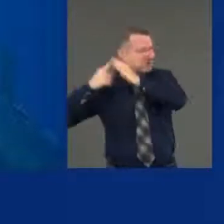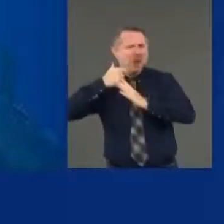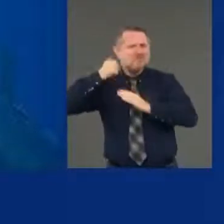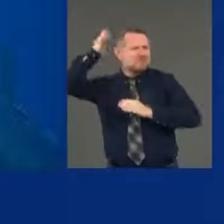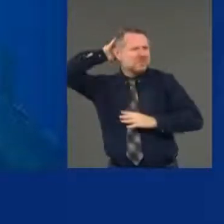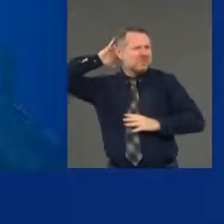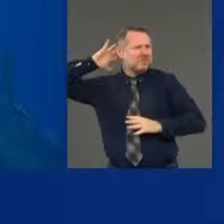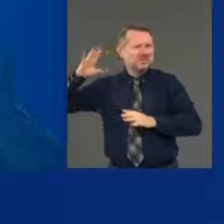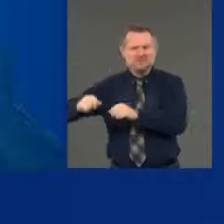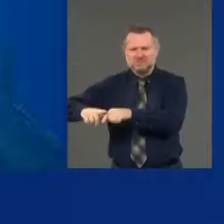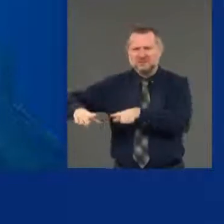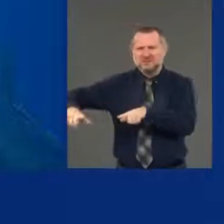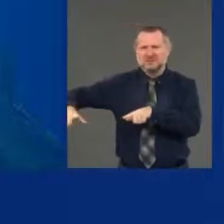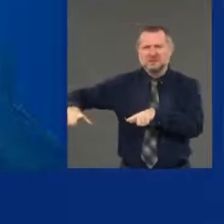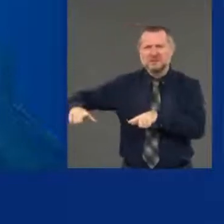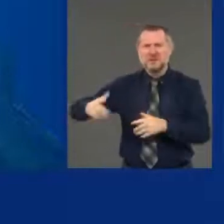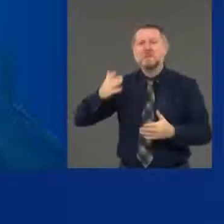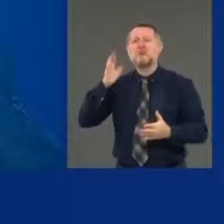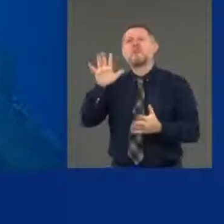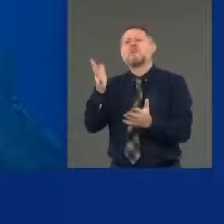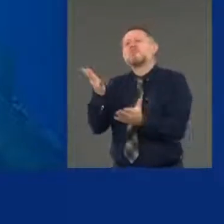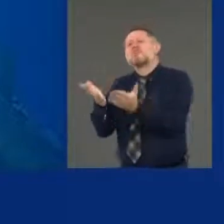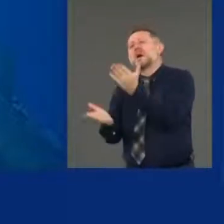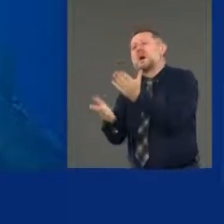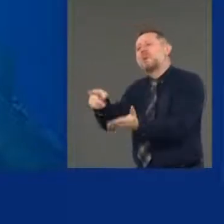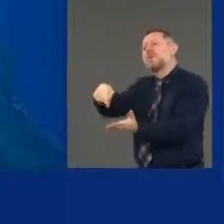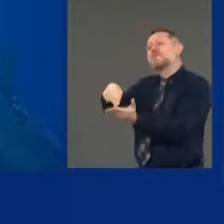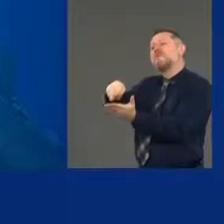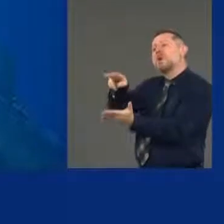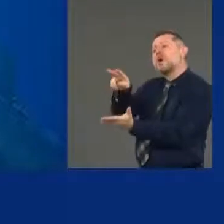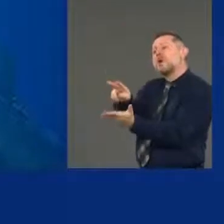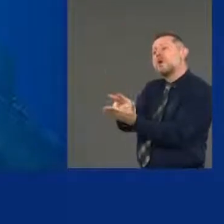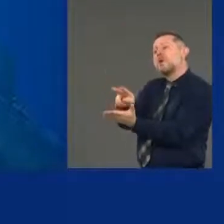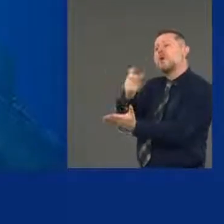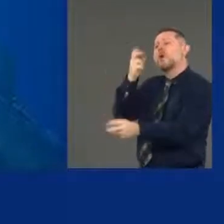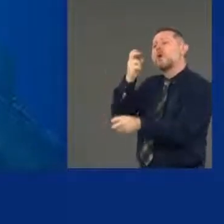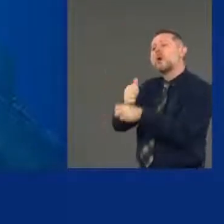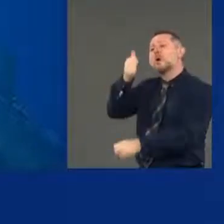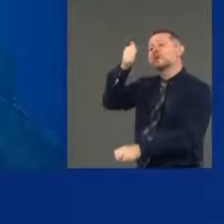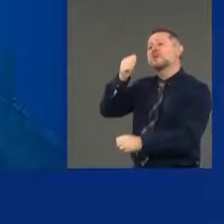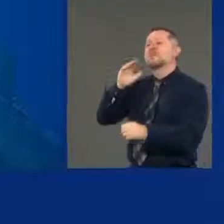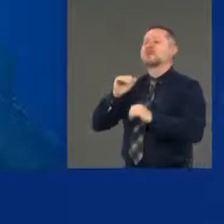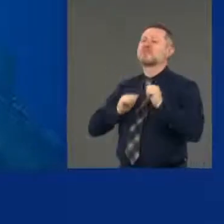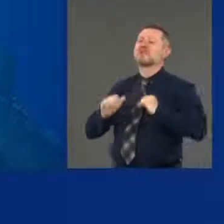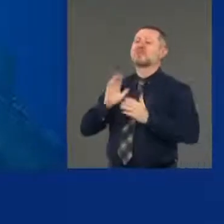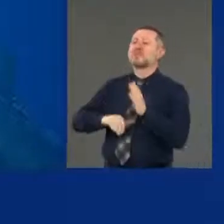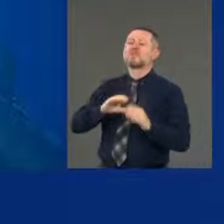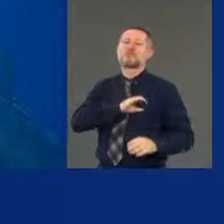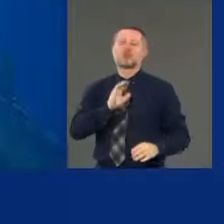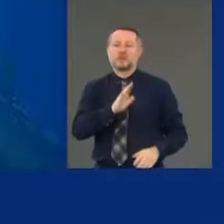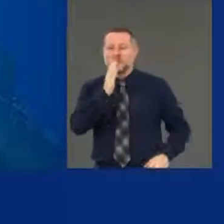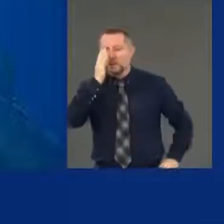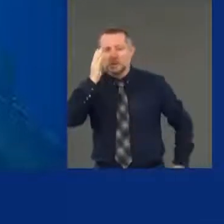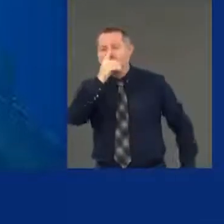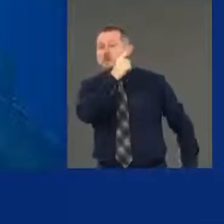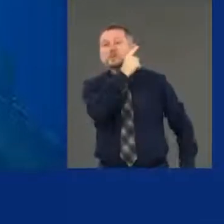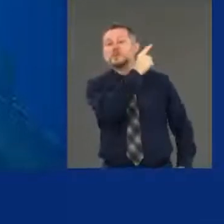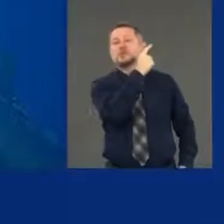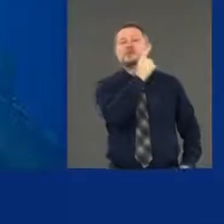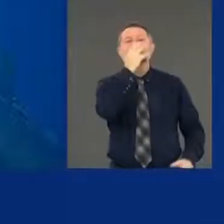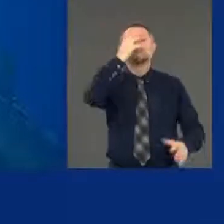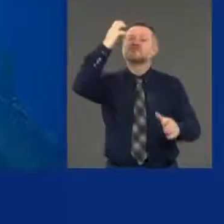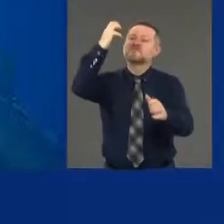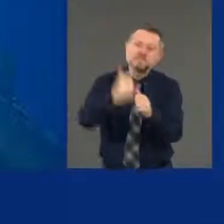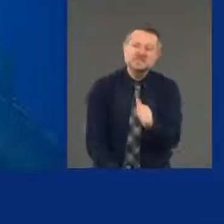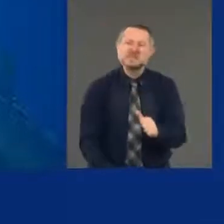Maybe he fell harder than he was pushed. How reckless, how irresponsible, how mean, how crude.